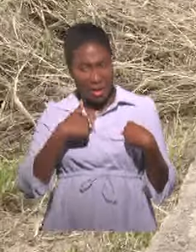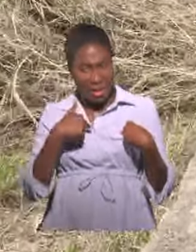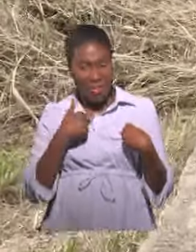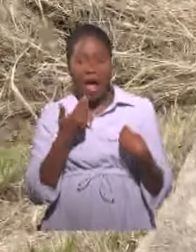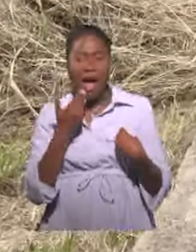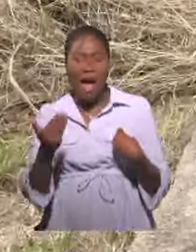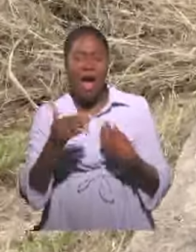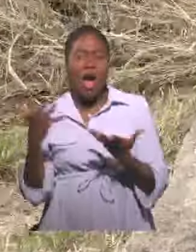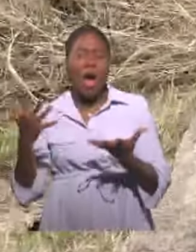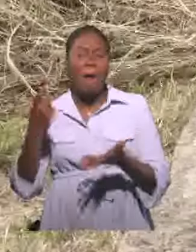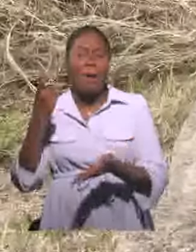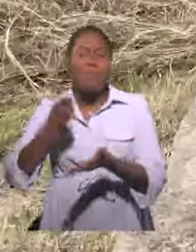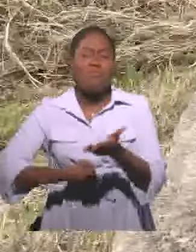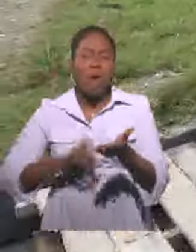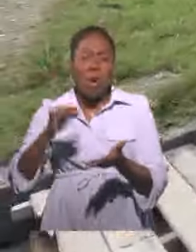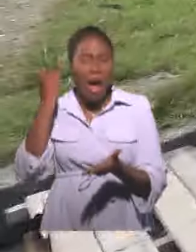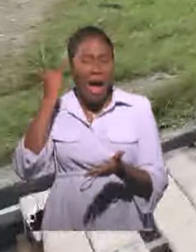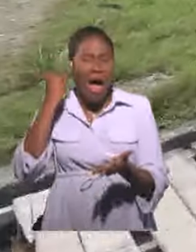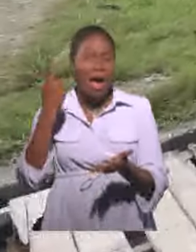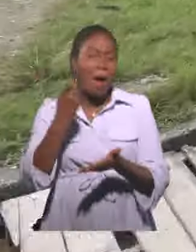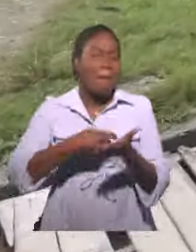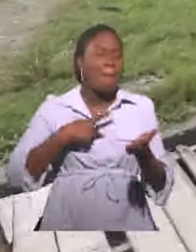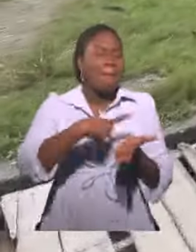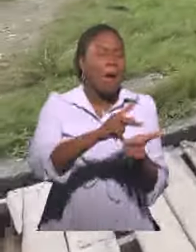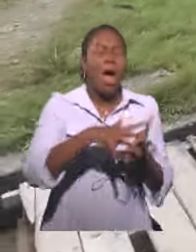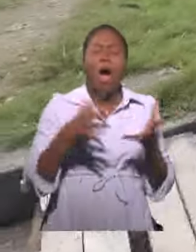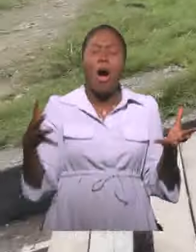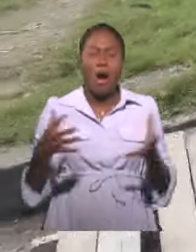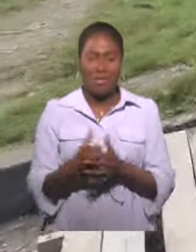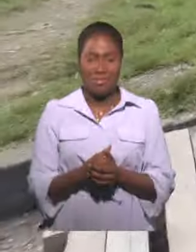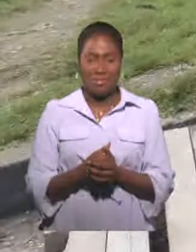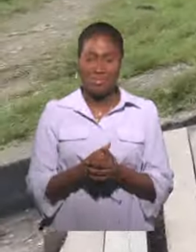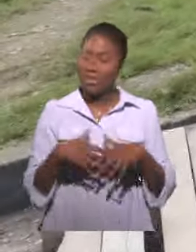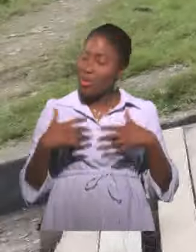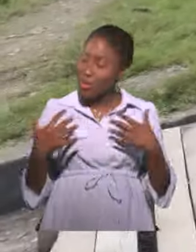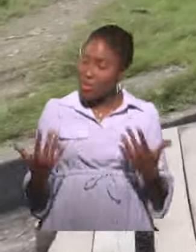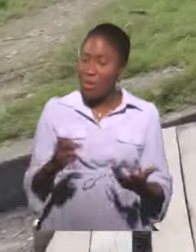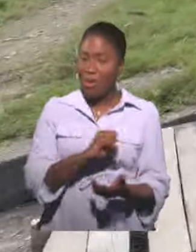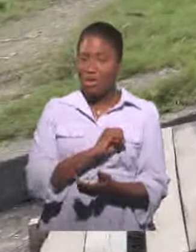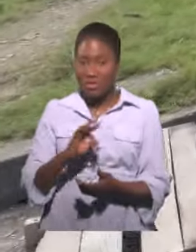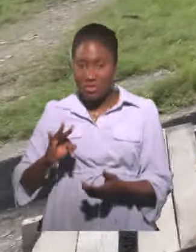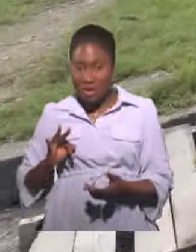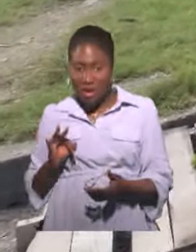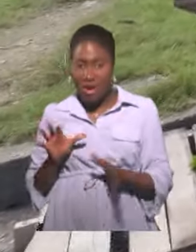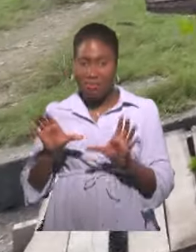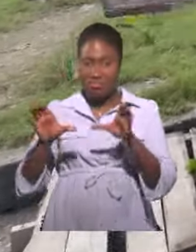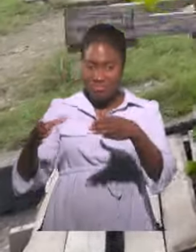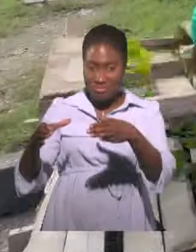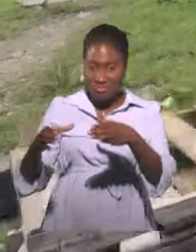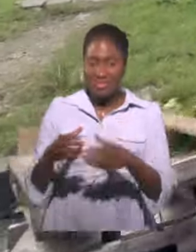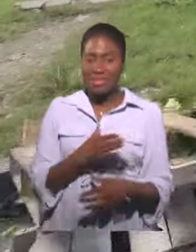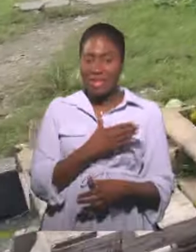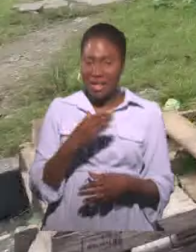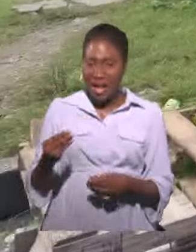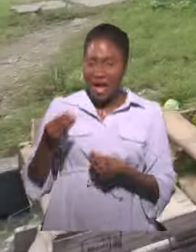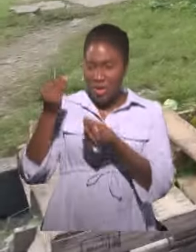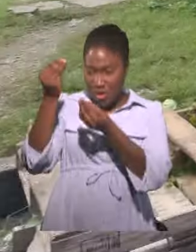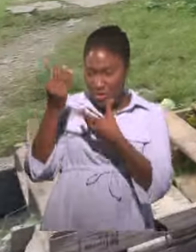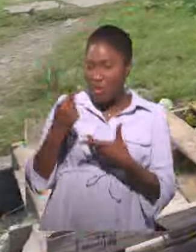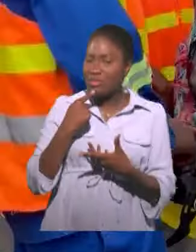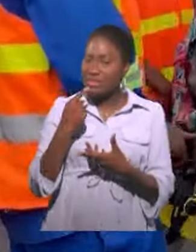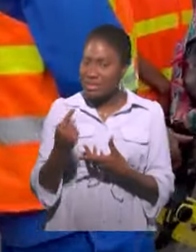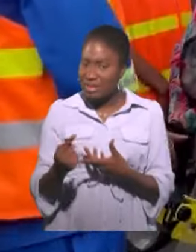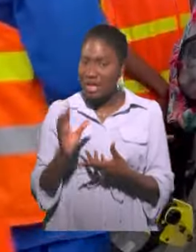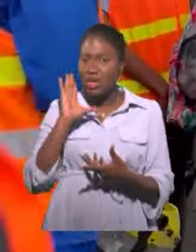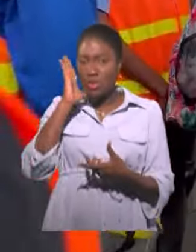how much is going to cost me? Naturally. Right? So Ariel and his team came together with the change manager and they said, well, we're just going to